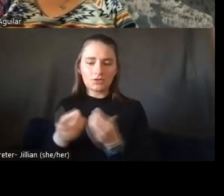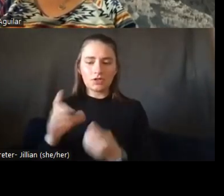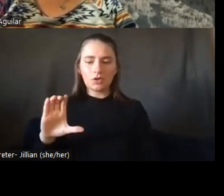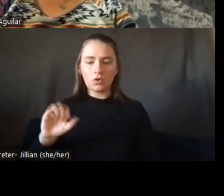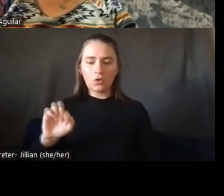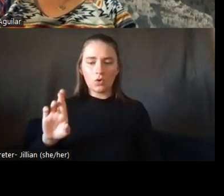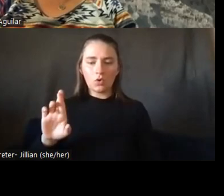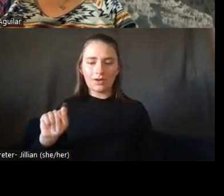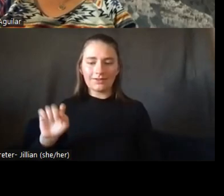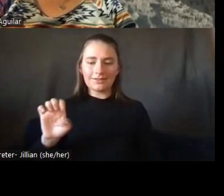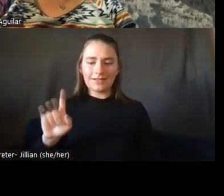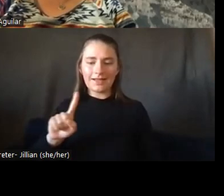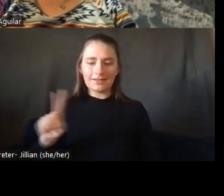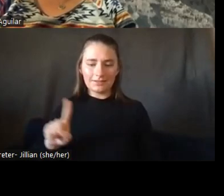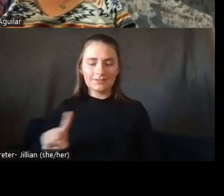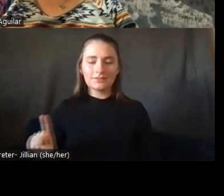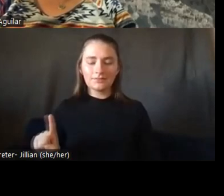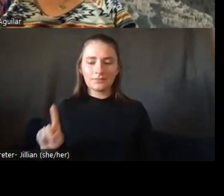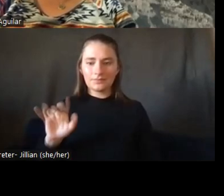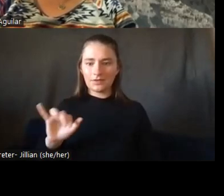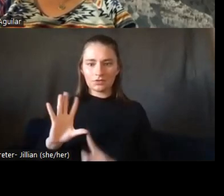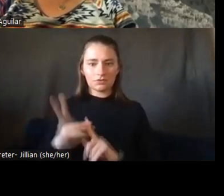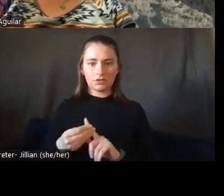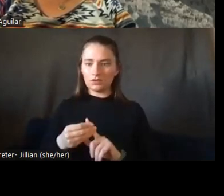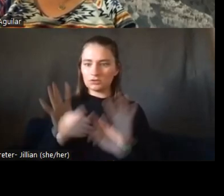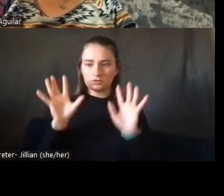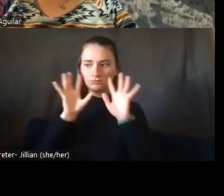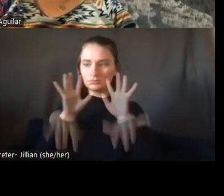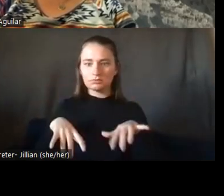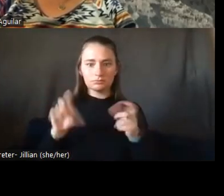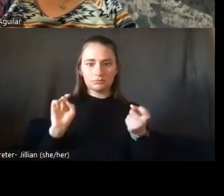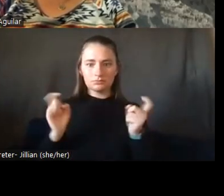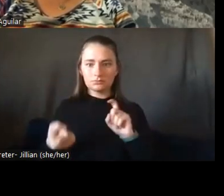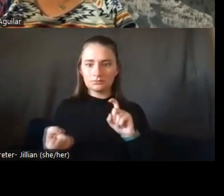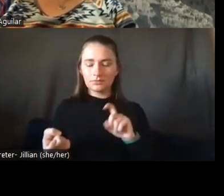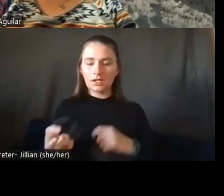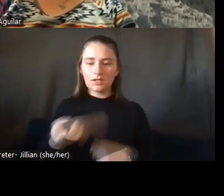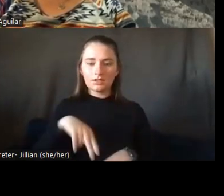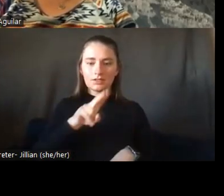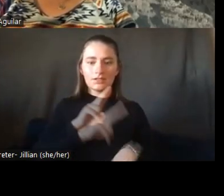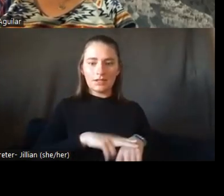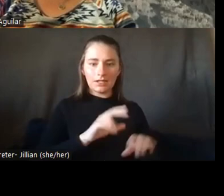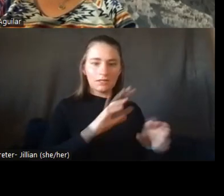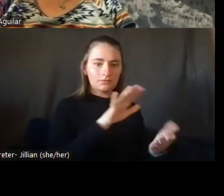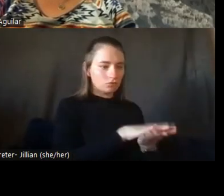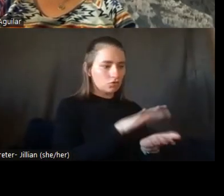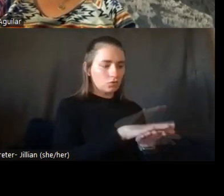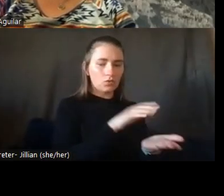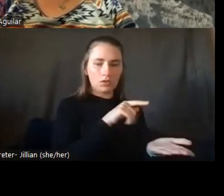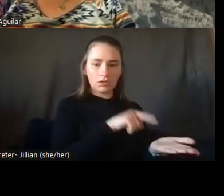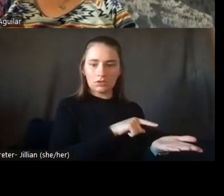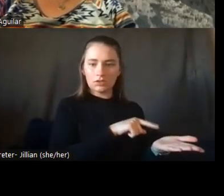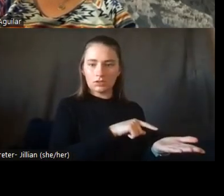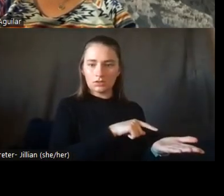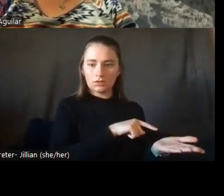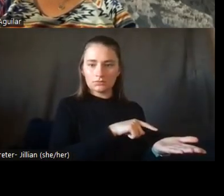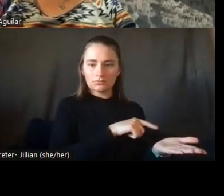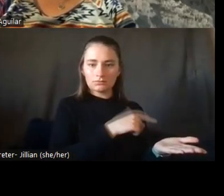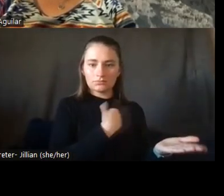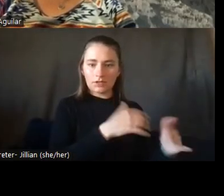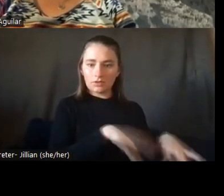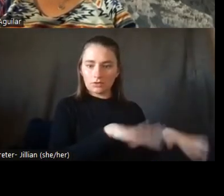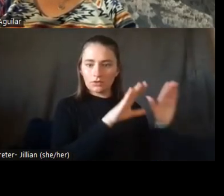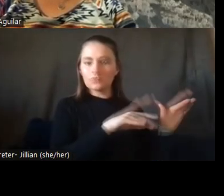it was like a culture shock. I don't know, going from a native school to going to a full white